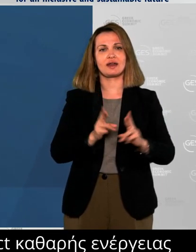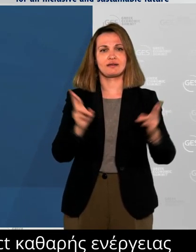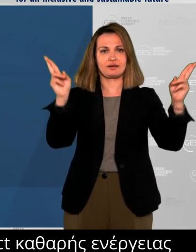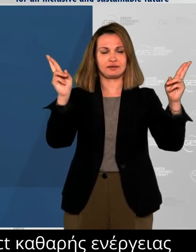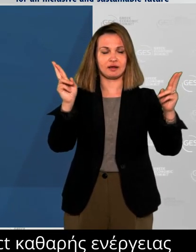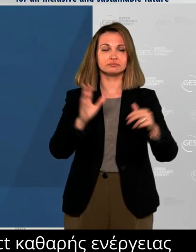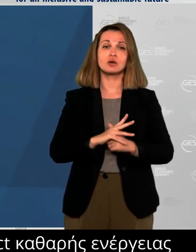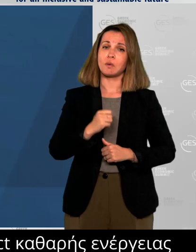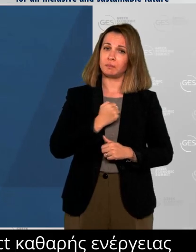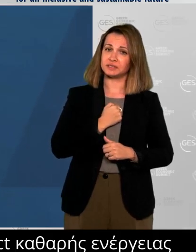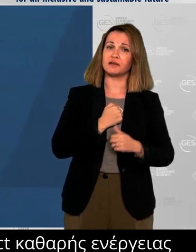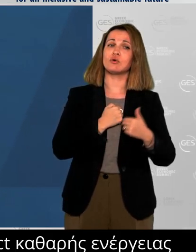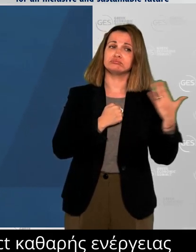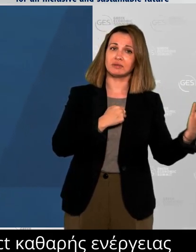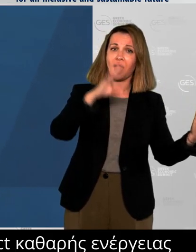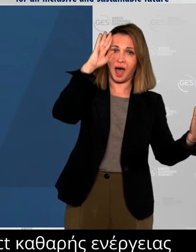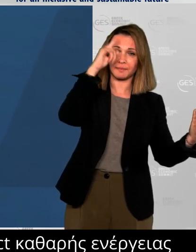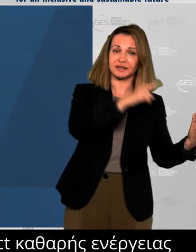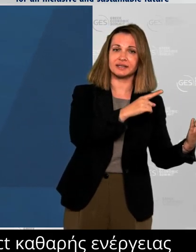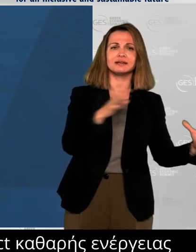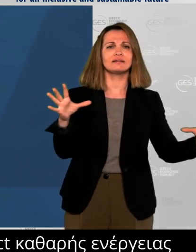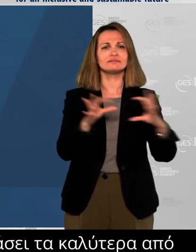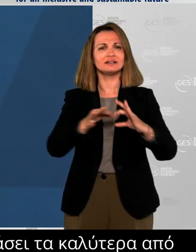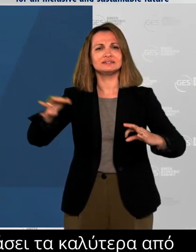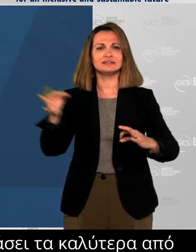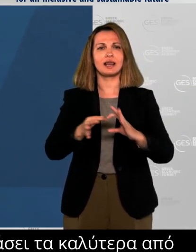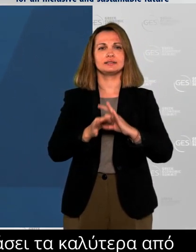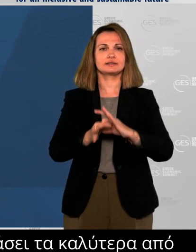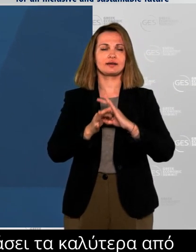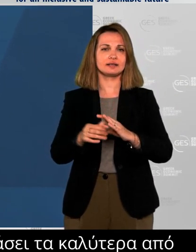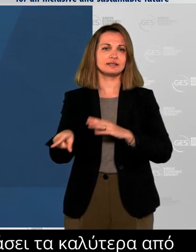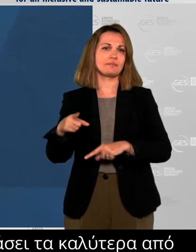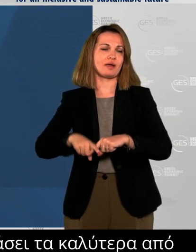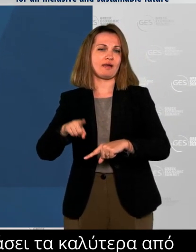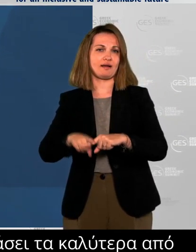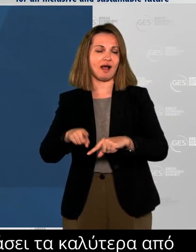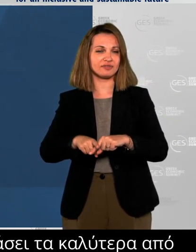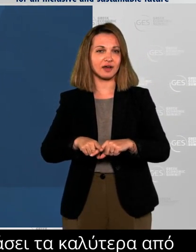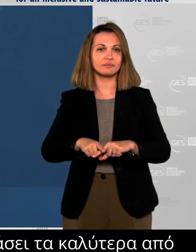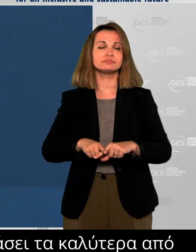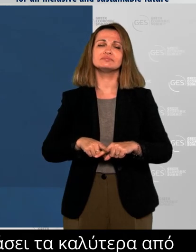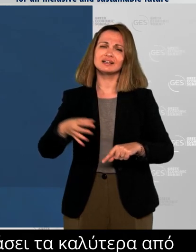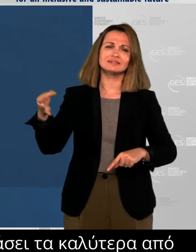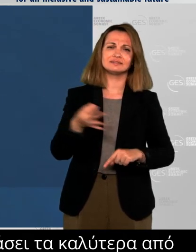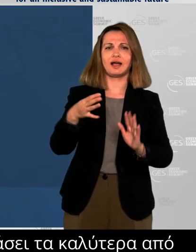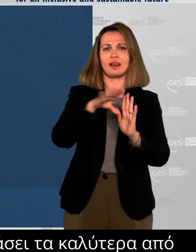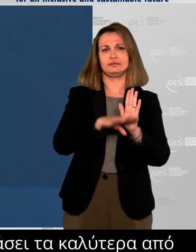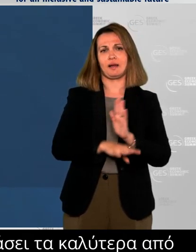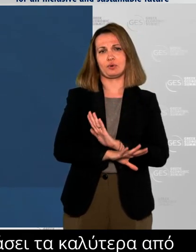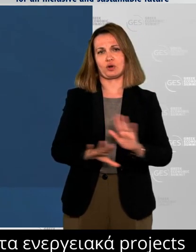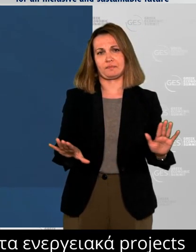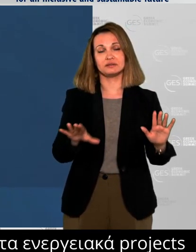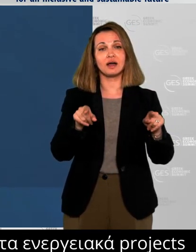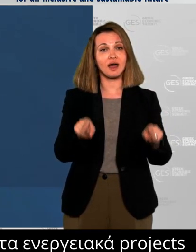These energy projects and investments in the clean and renewable sector complement the numerous fossil